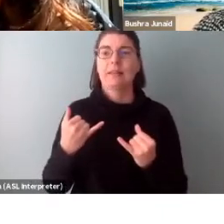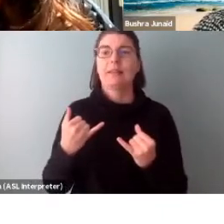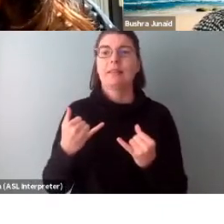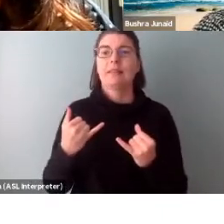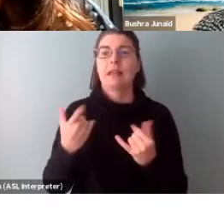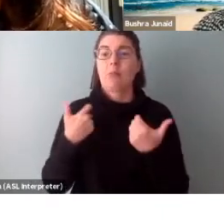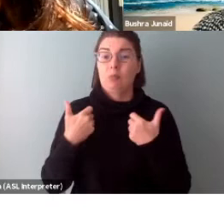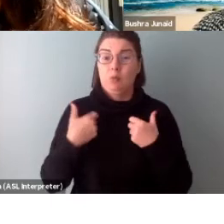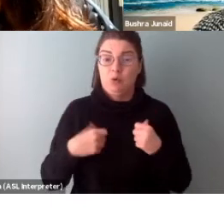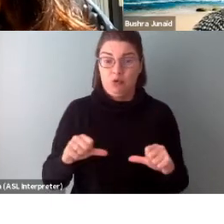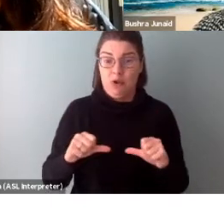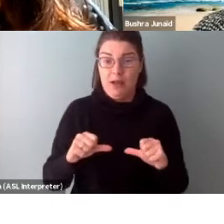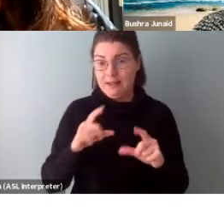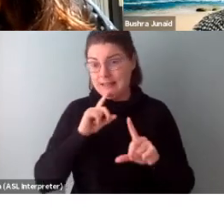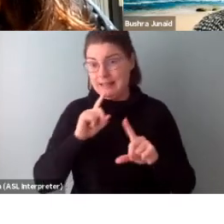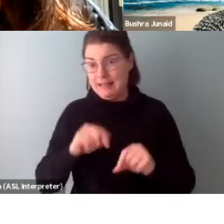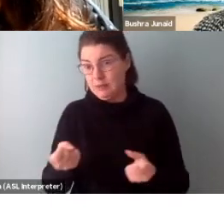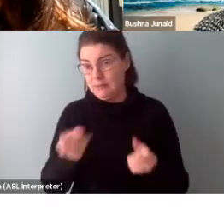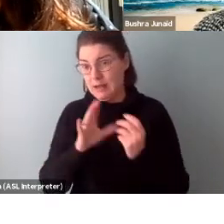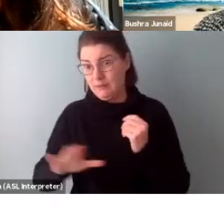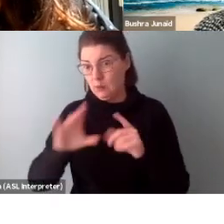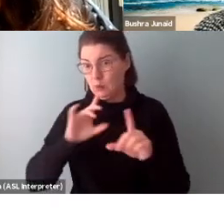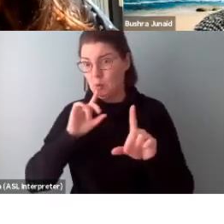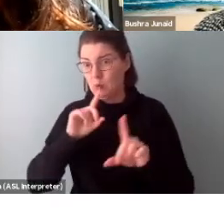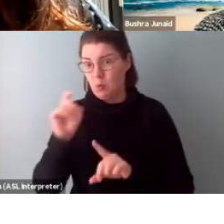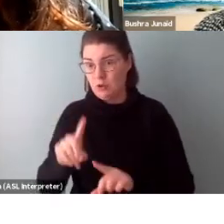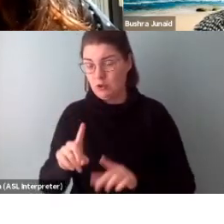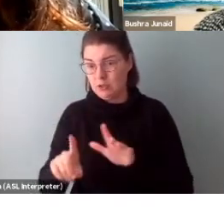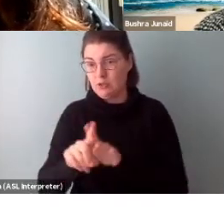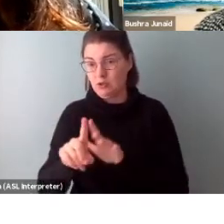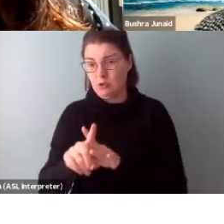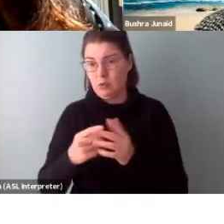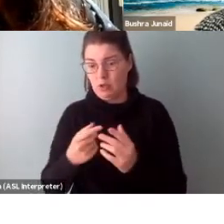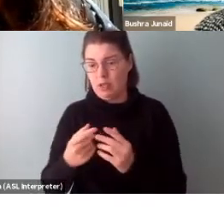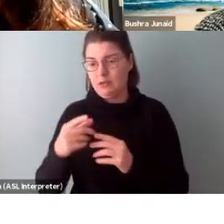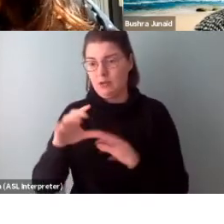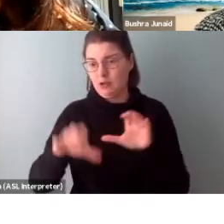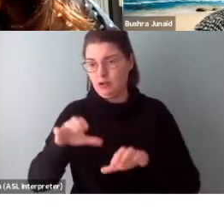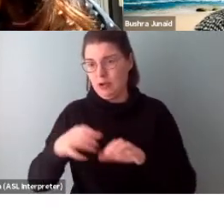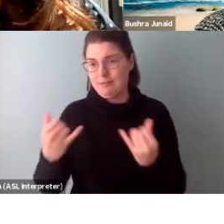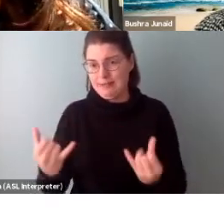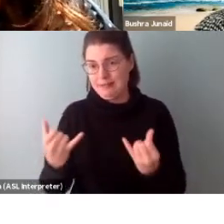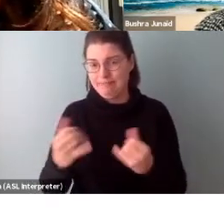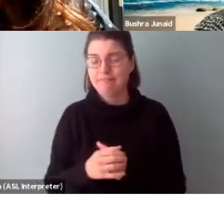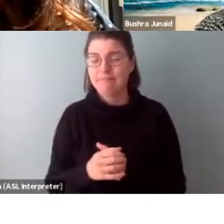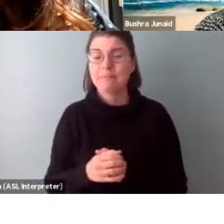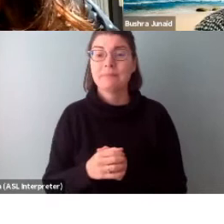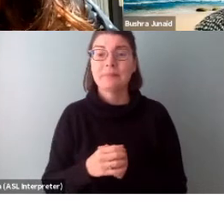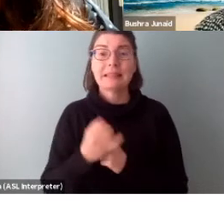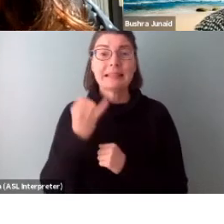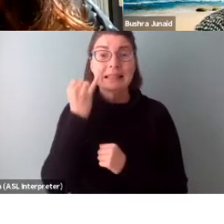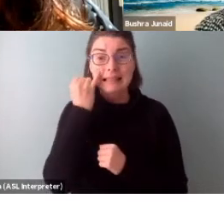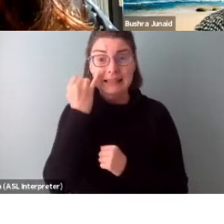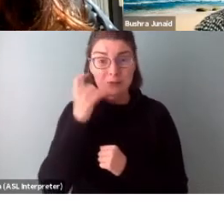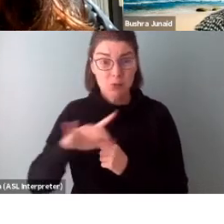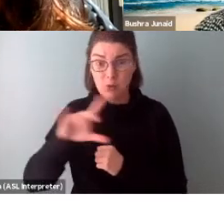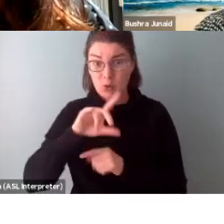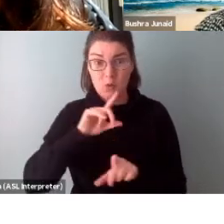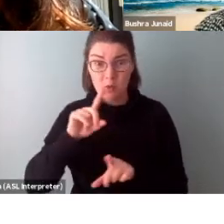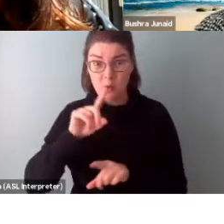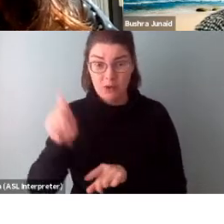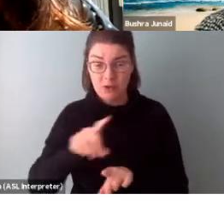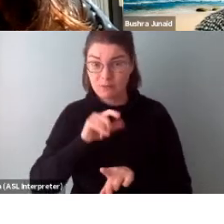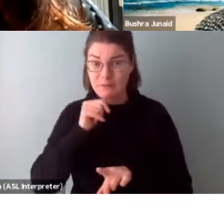and we'll try to get to as many questions as possible that have been submitted by you today. If we don't get to your questions,